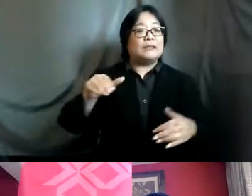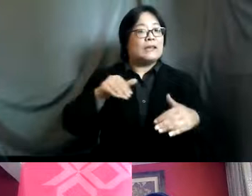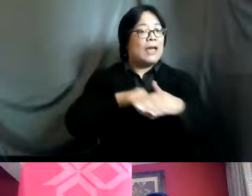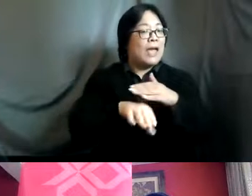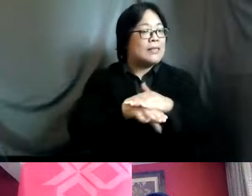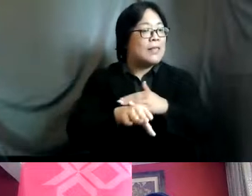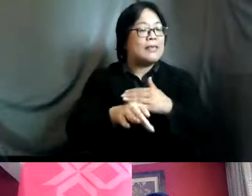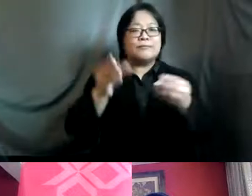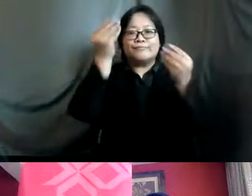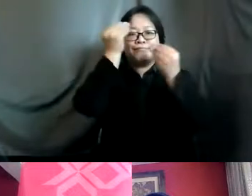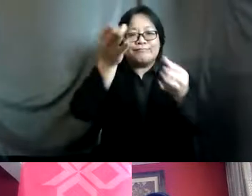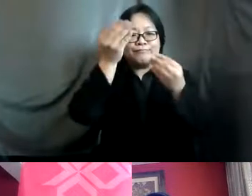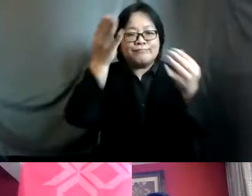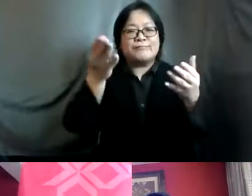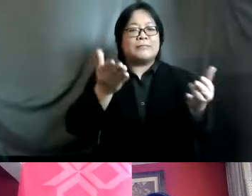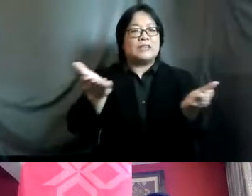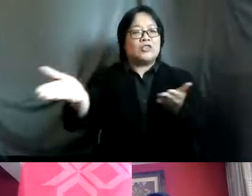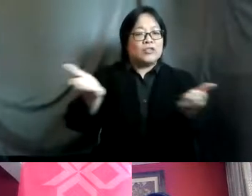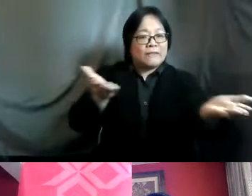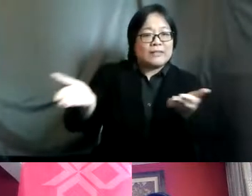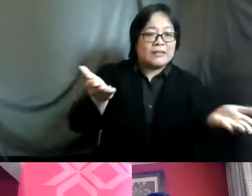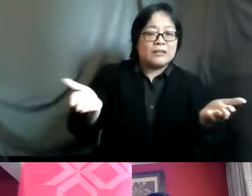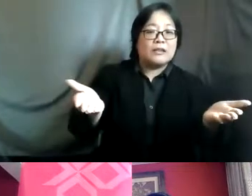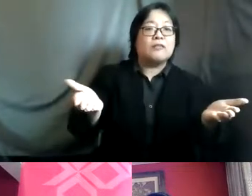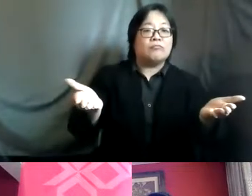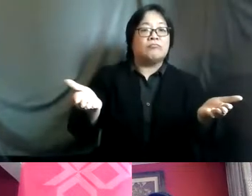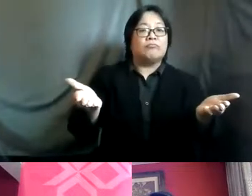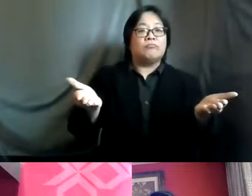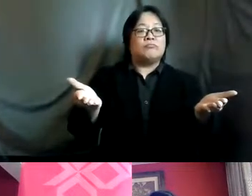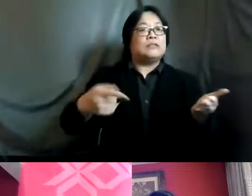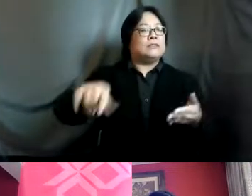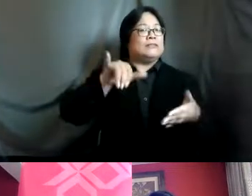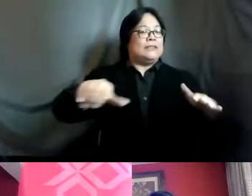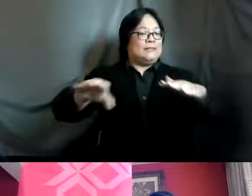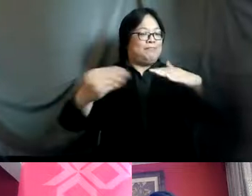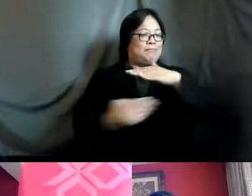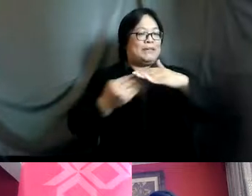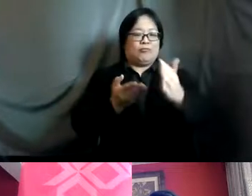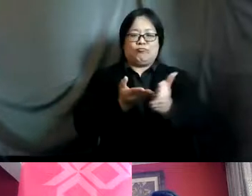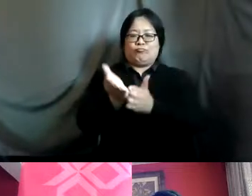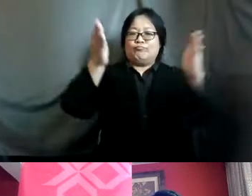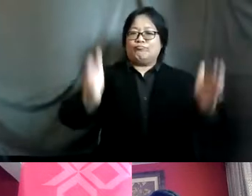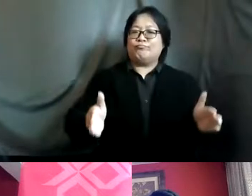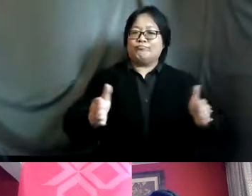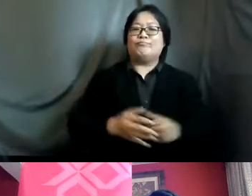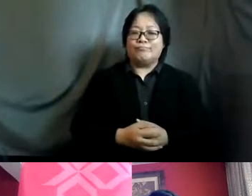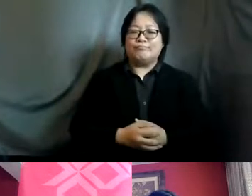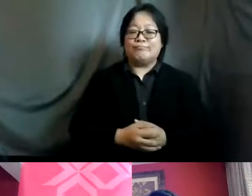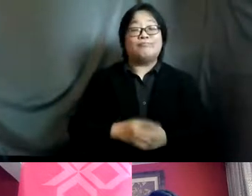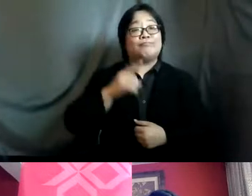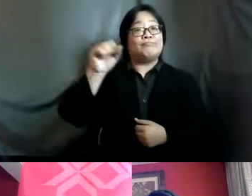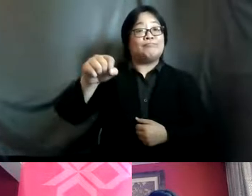information and services is a fundamental human right we are all born with and yet